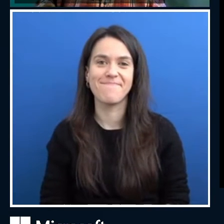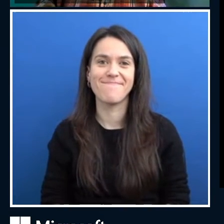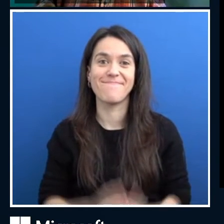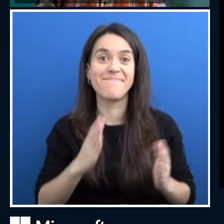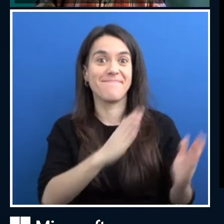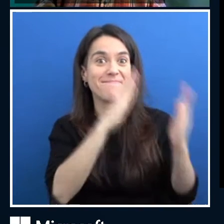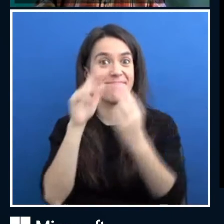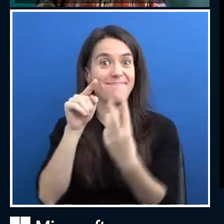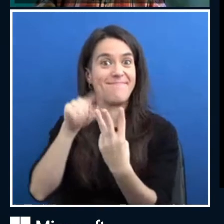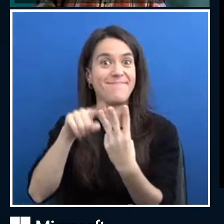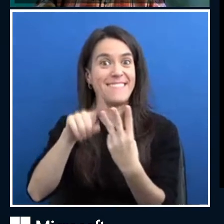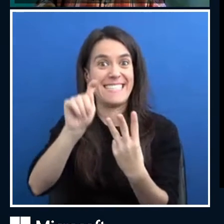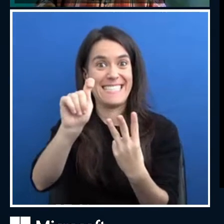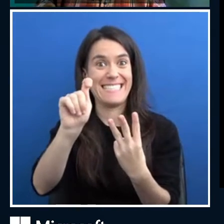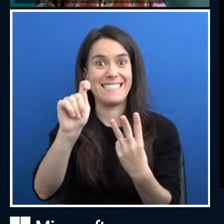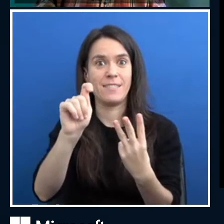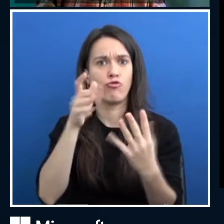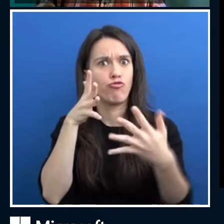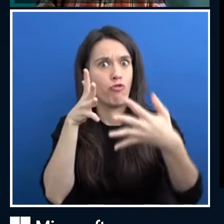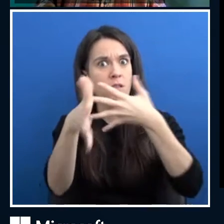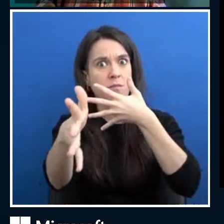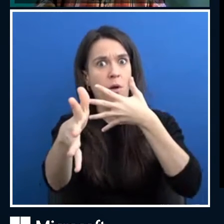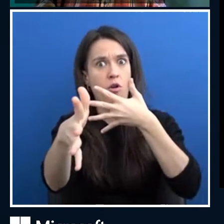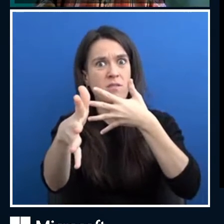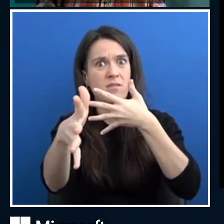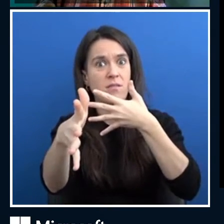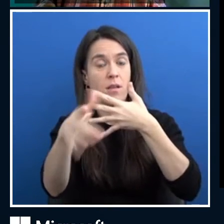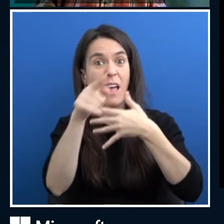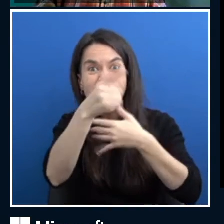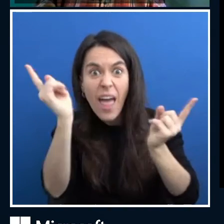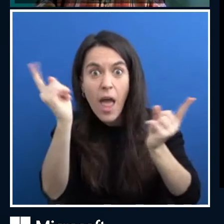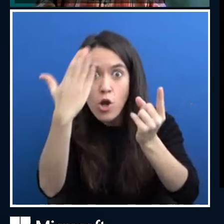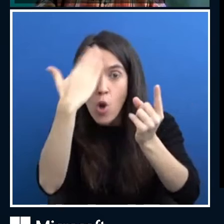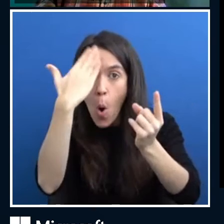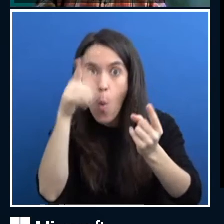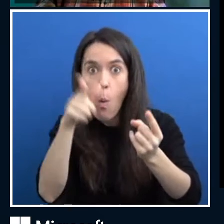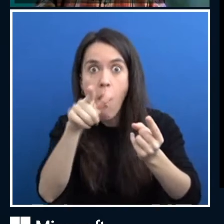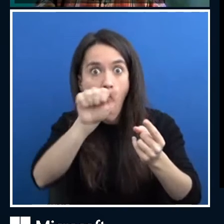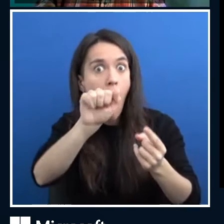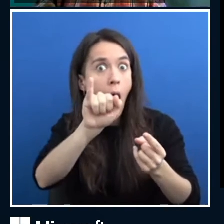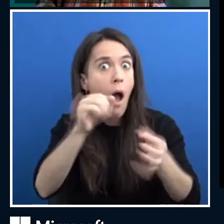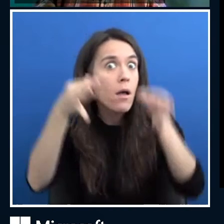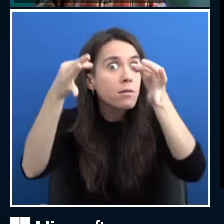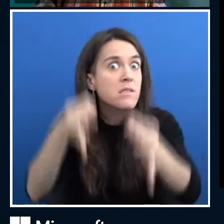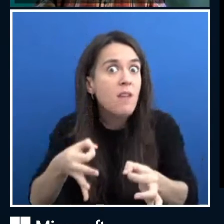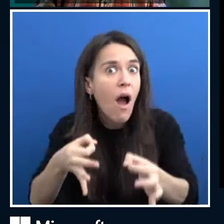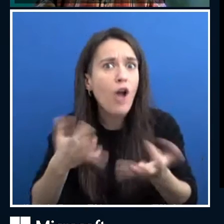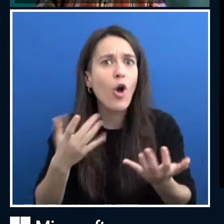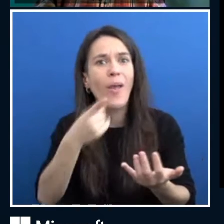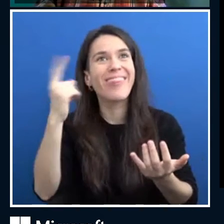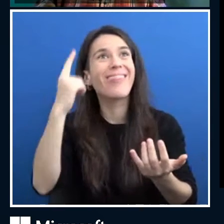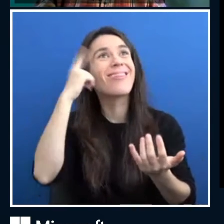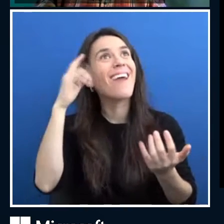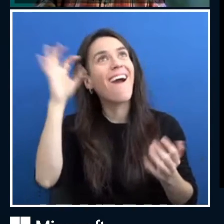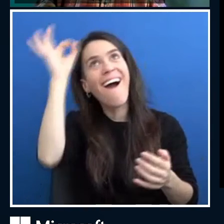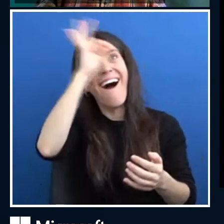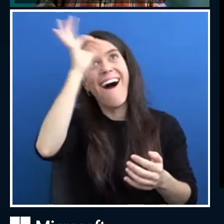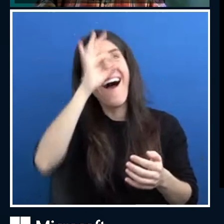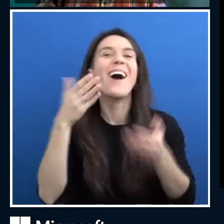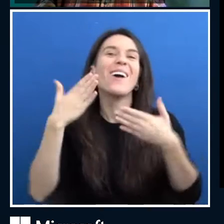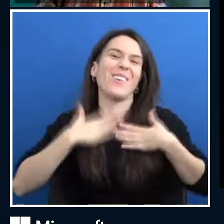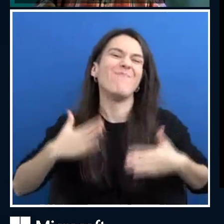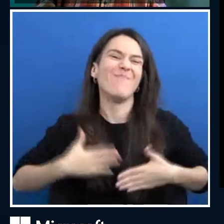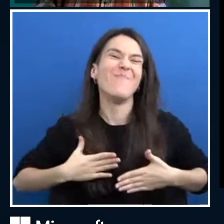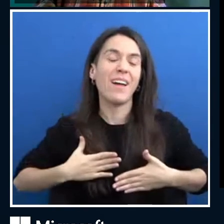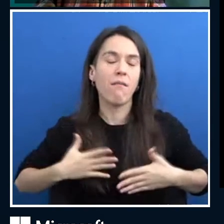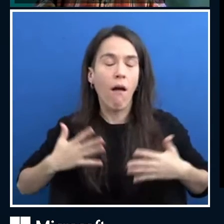that this is being done by an AI or do, do people think it's a human that sits behind the scenes and makes these decisions? All these things